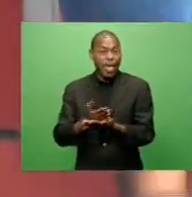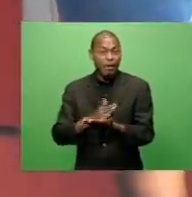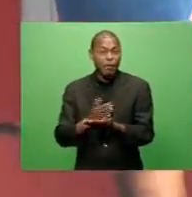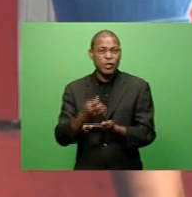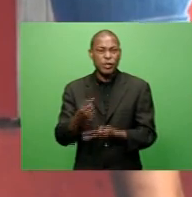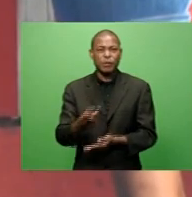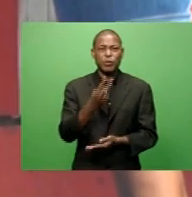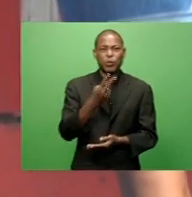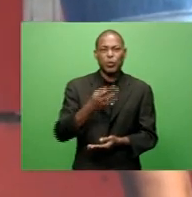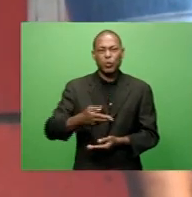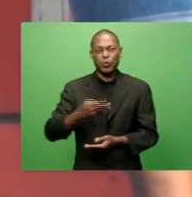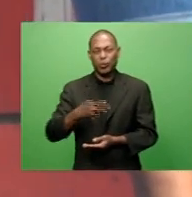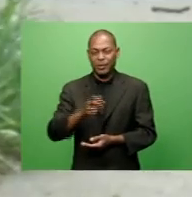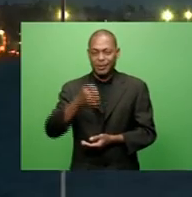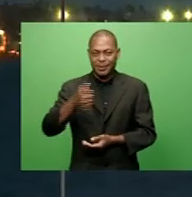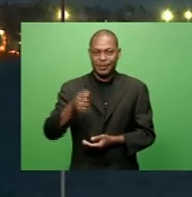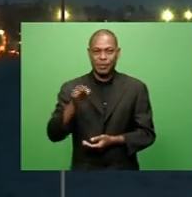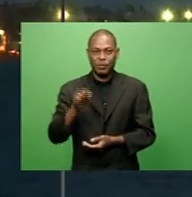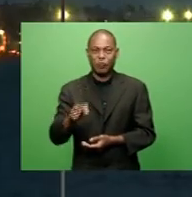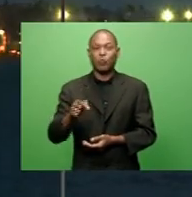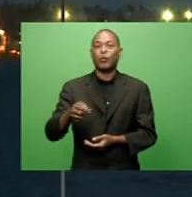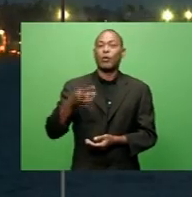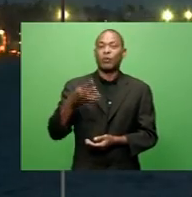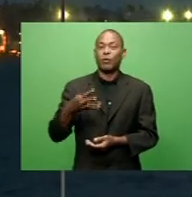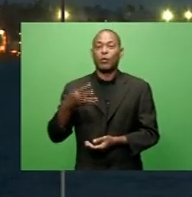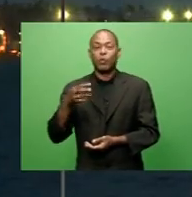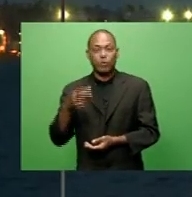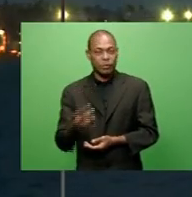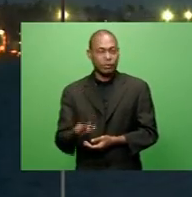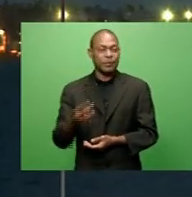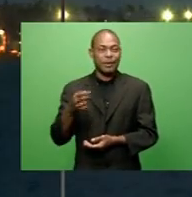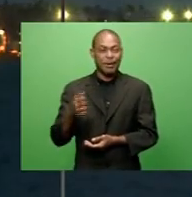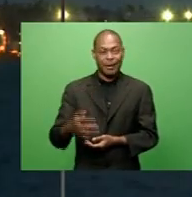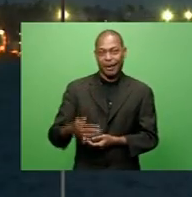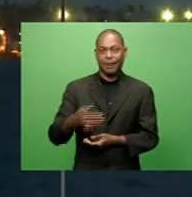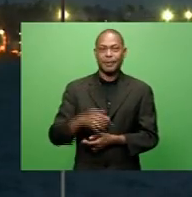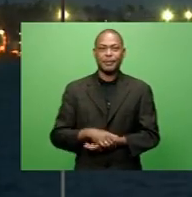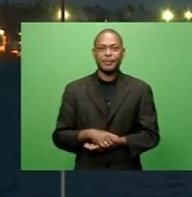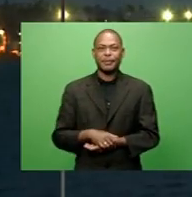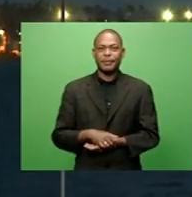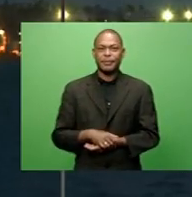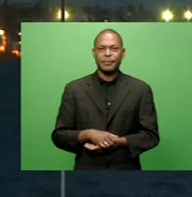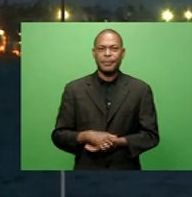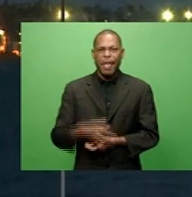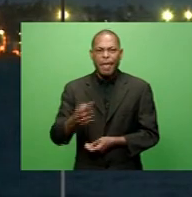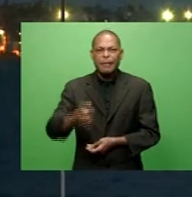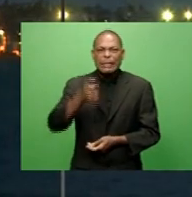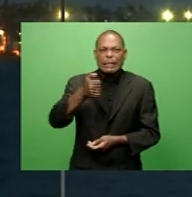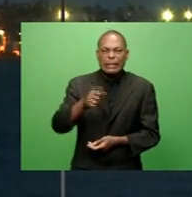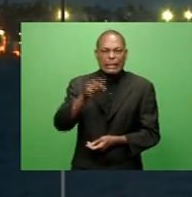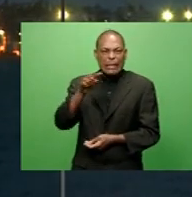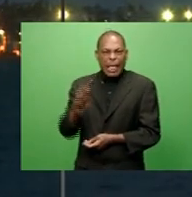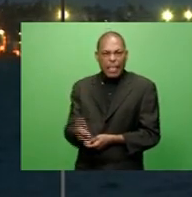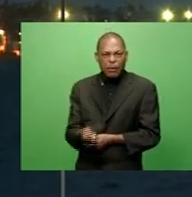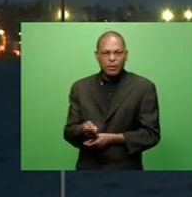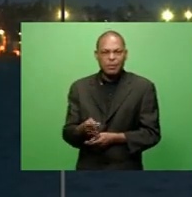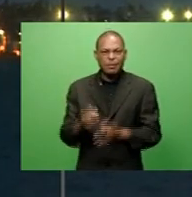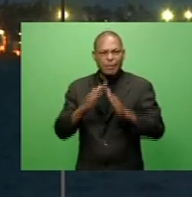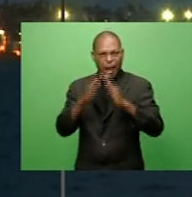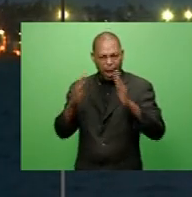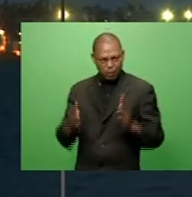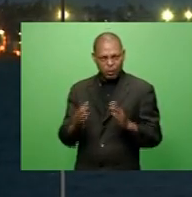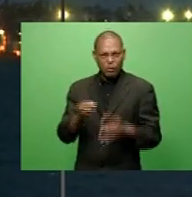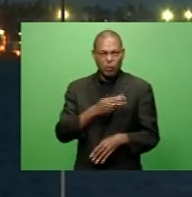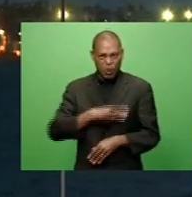,249. The estimates are based on a sample of 6,000 households. Minister for Poverty